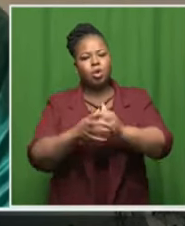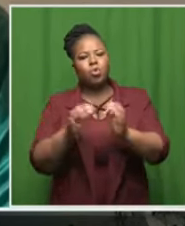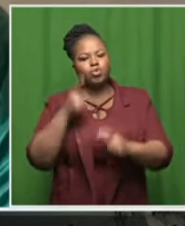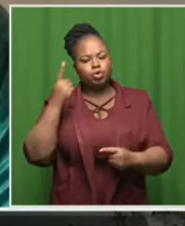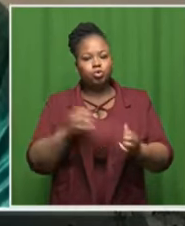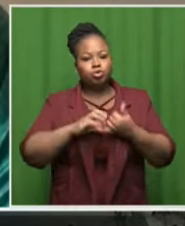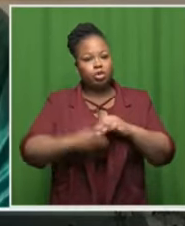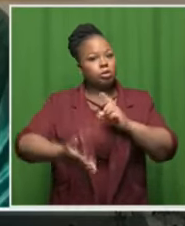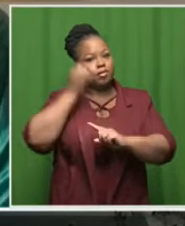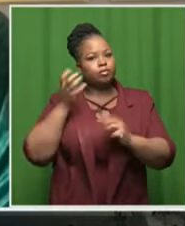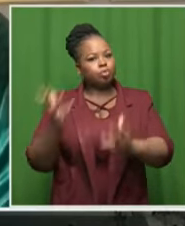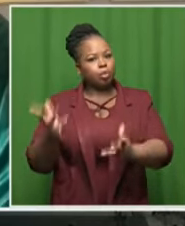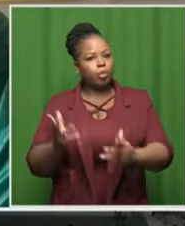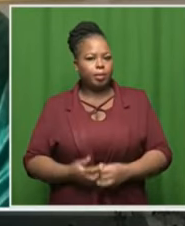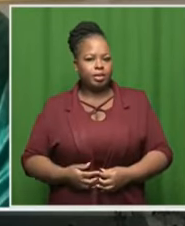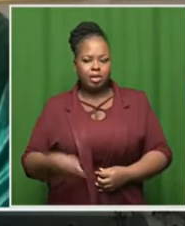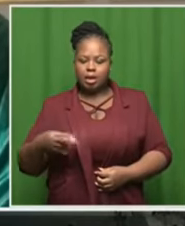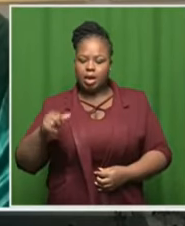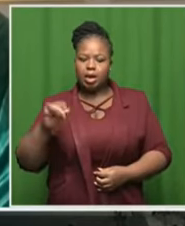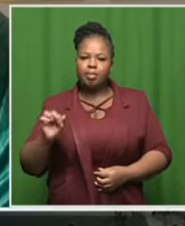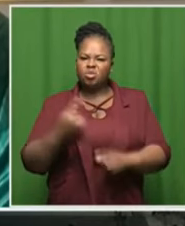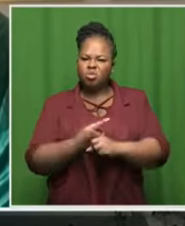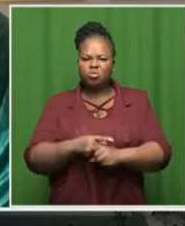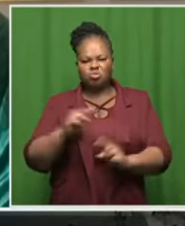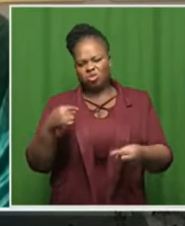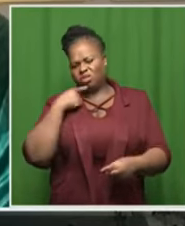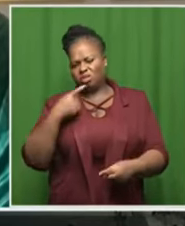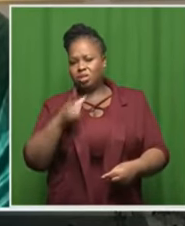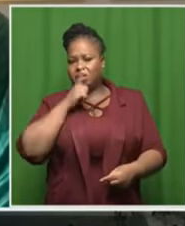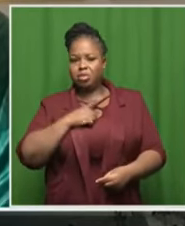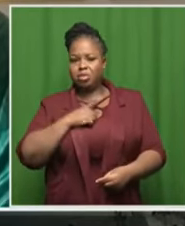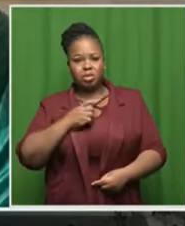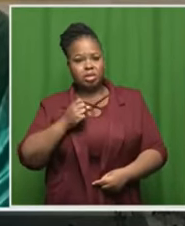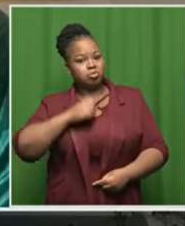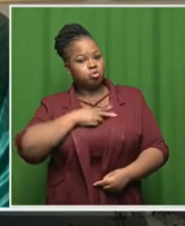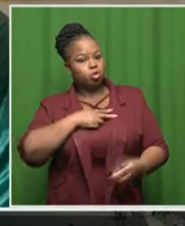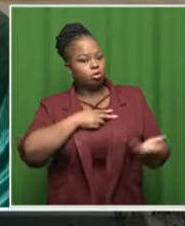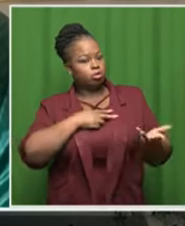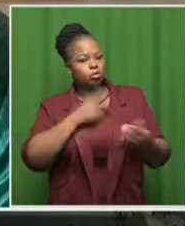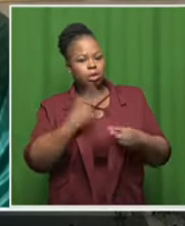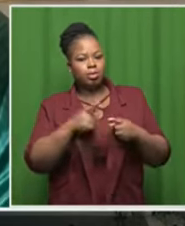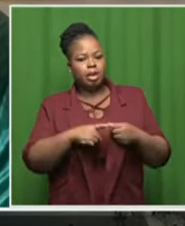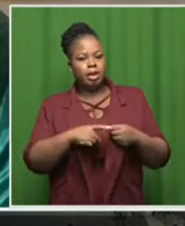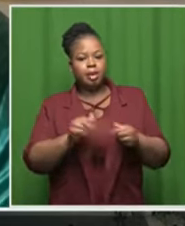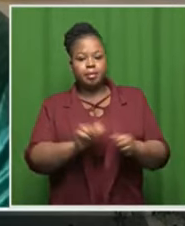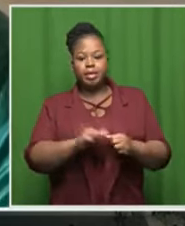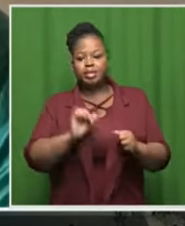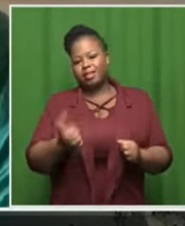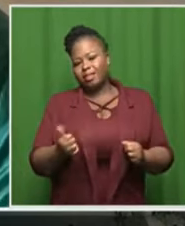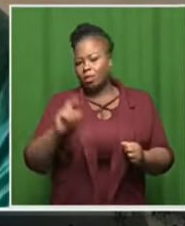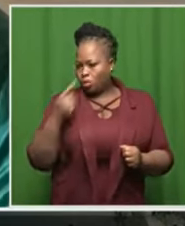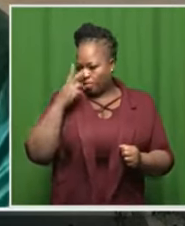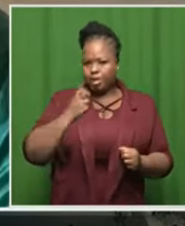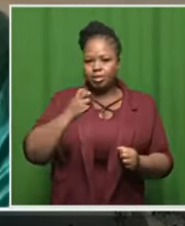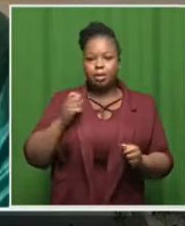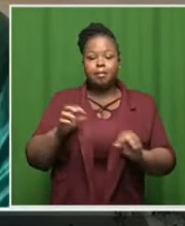trying to achieve with the springboks you cannot sit here and tell me that the springboks uh we play better than the all blacks but in